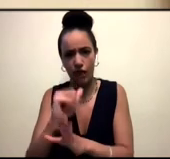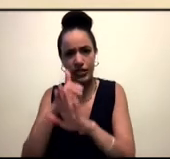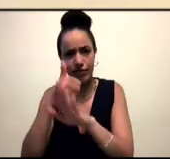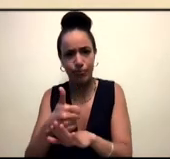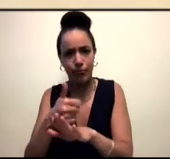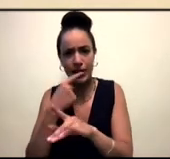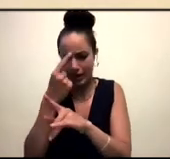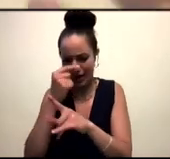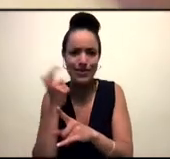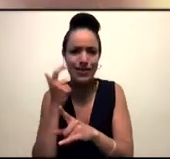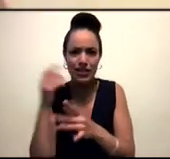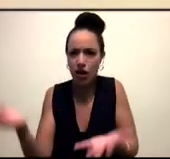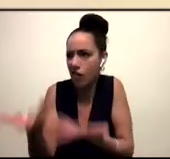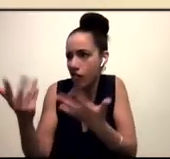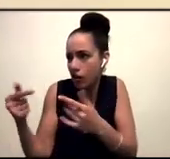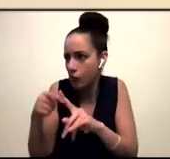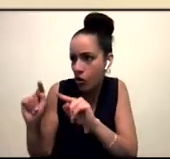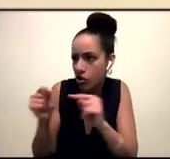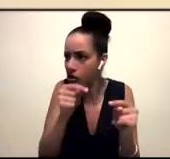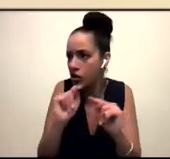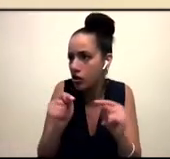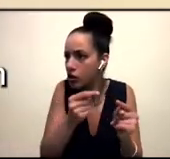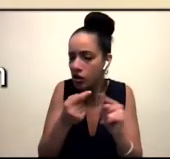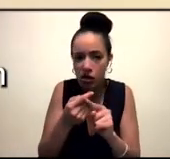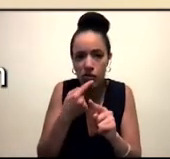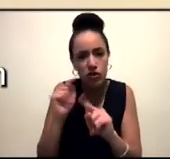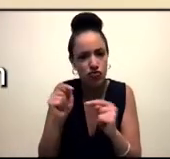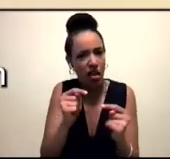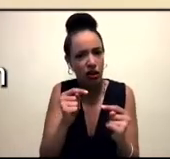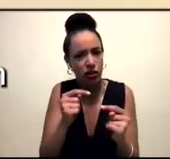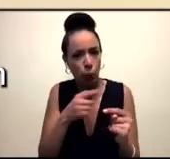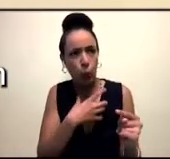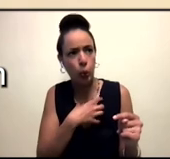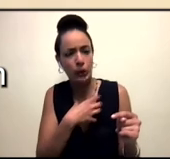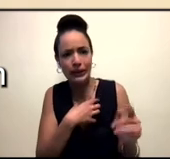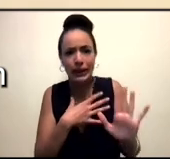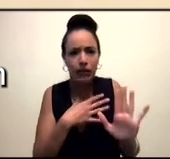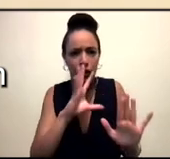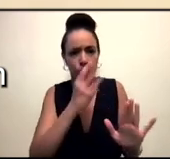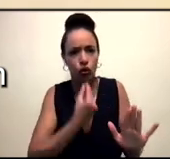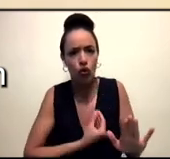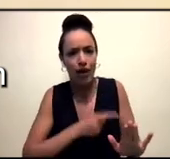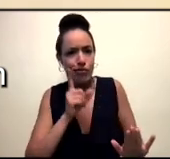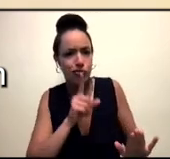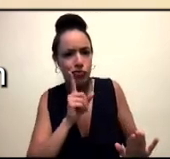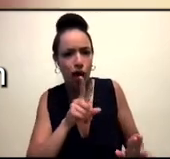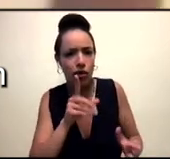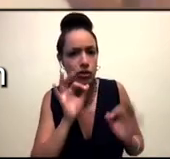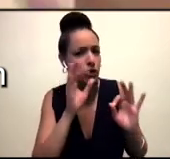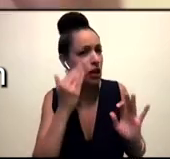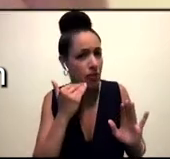It's, you know, it doesn't, how do I say, I just think that it's important for us to like, not get